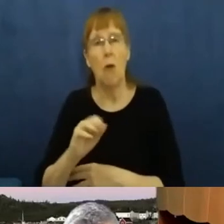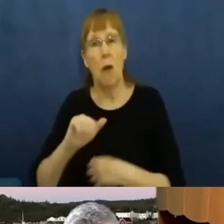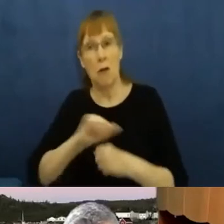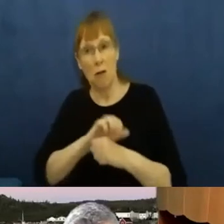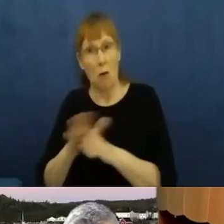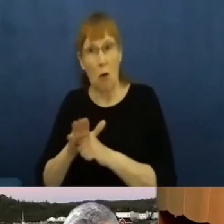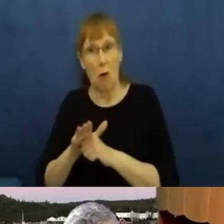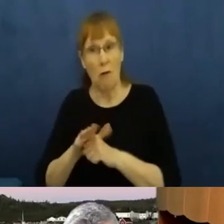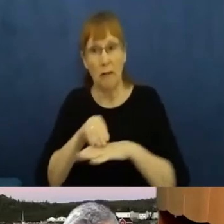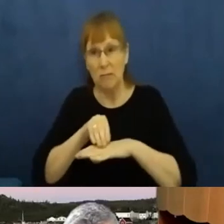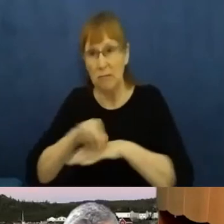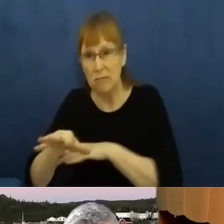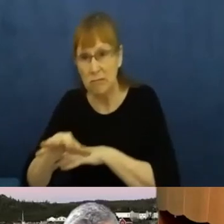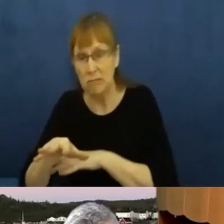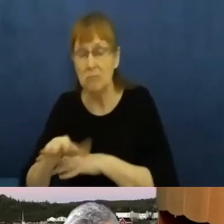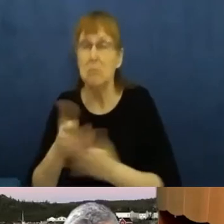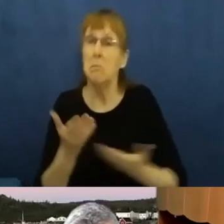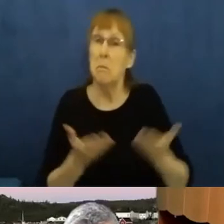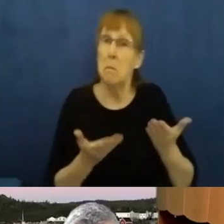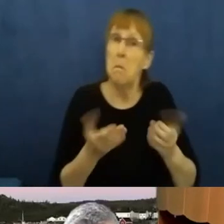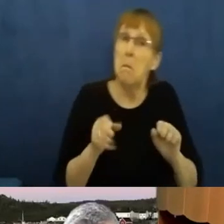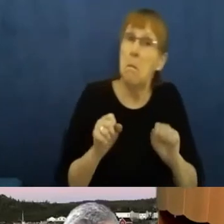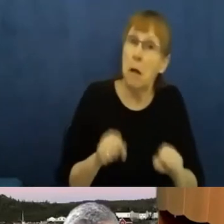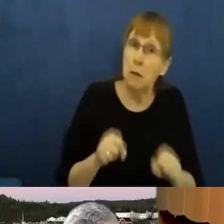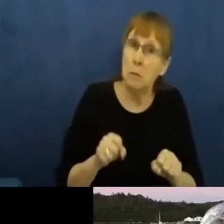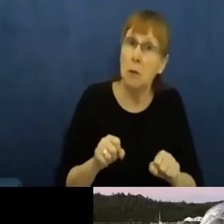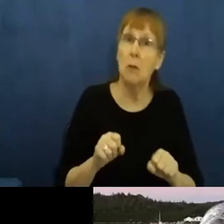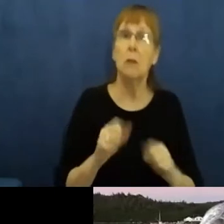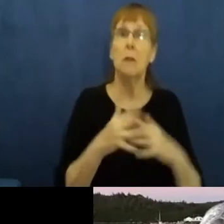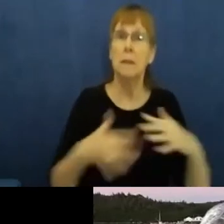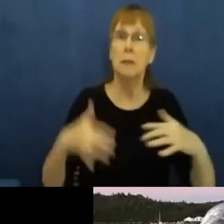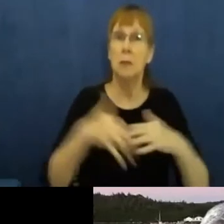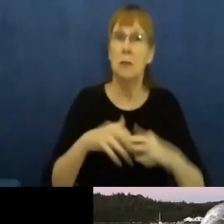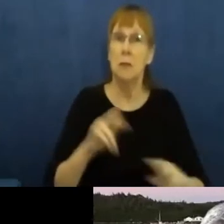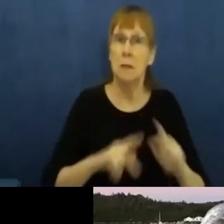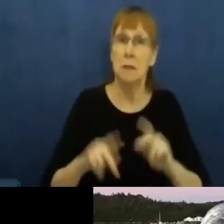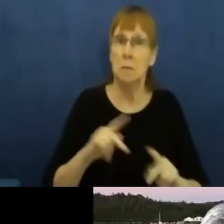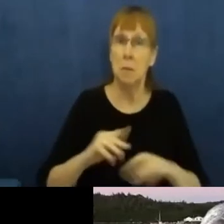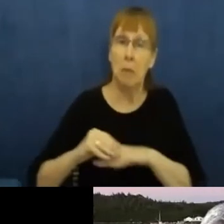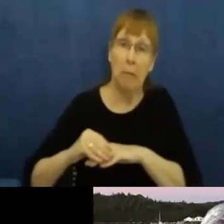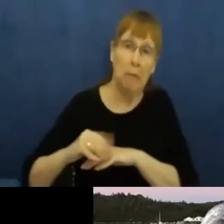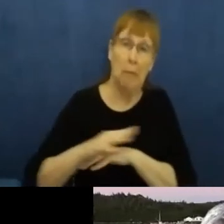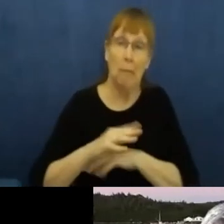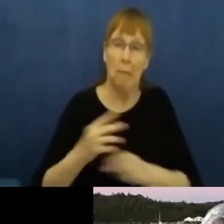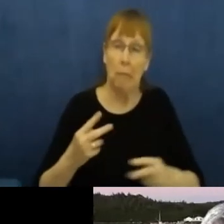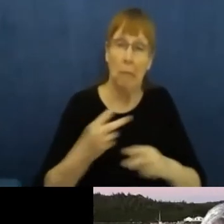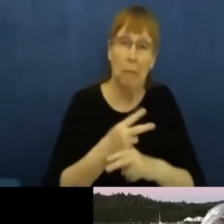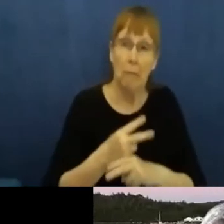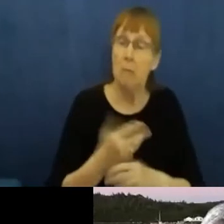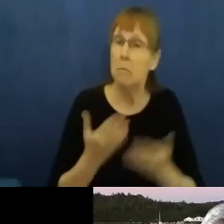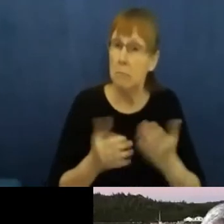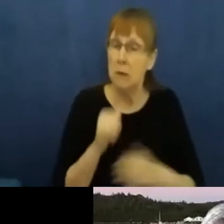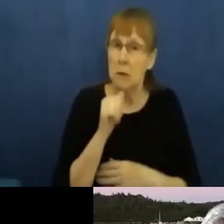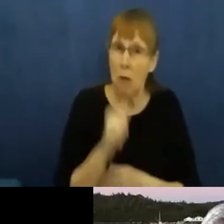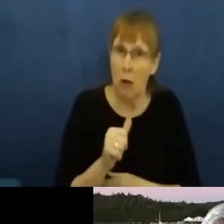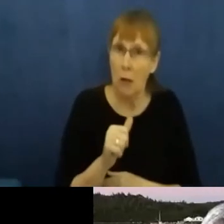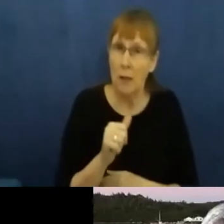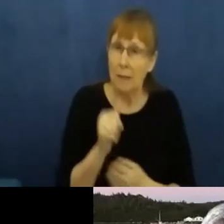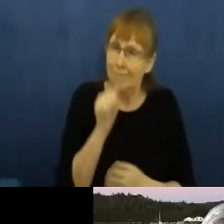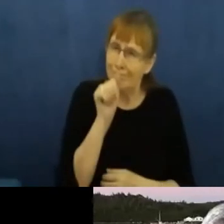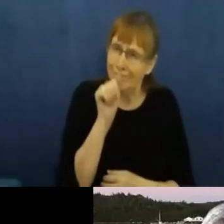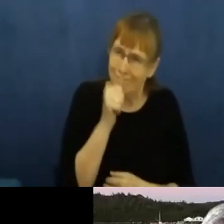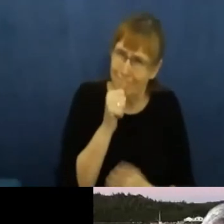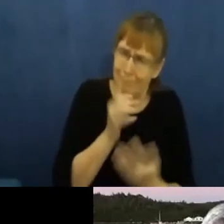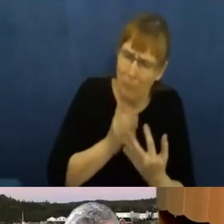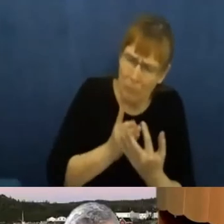an overwhelming sense of hope, not of despair. Certainly, we talked about the issues, but those